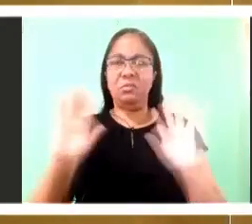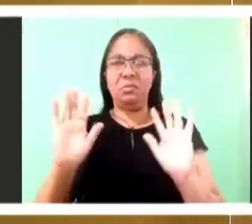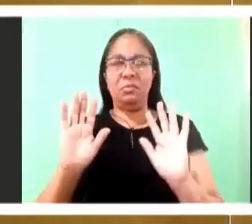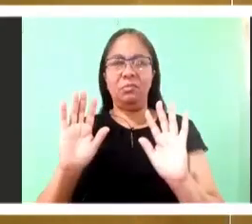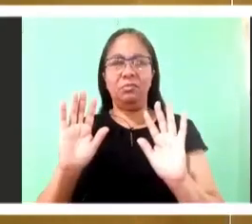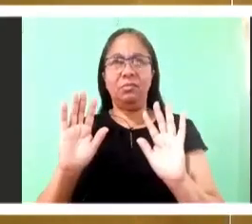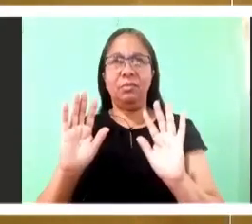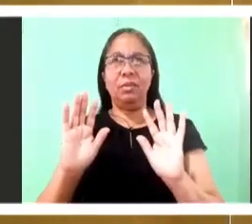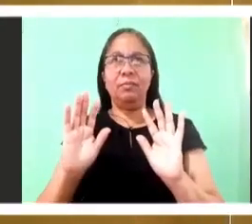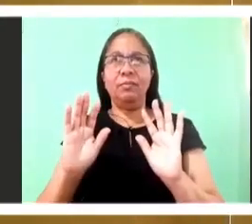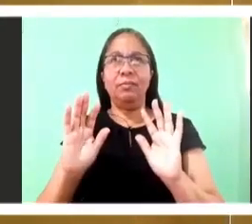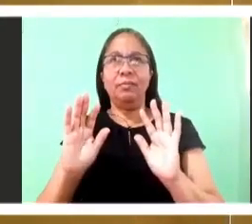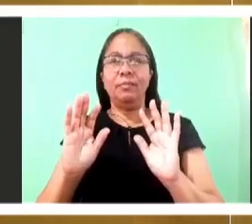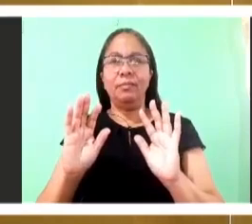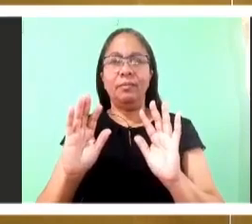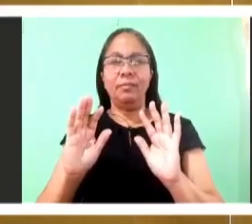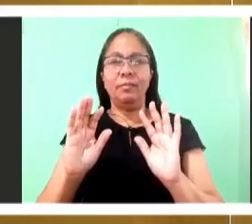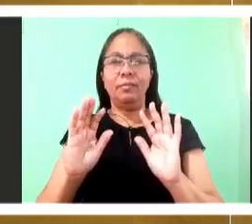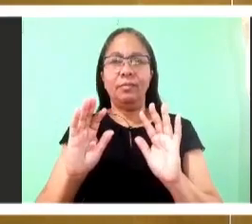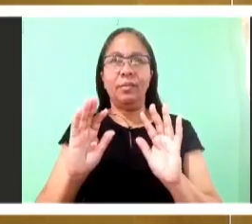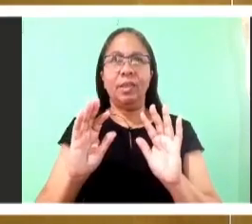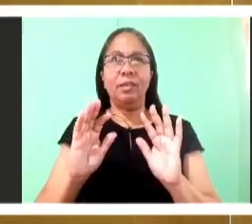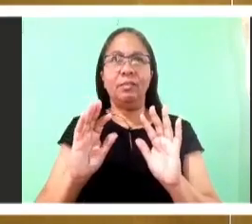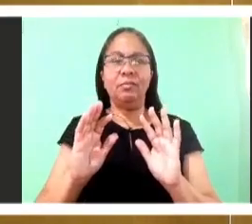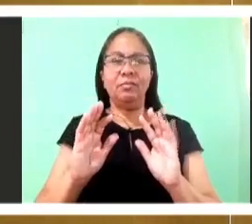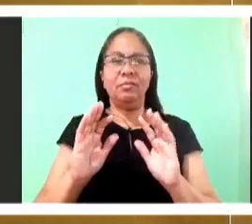But this is intolerable language.